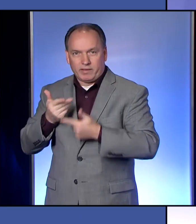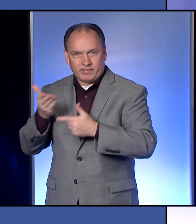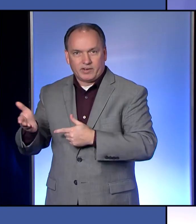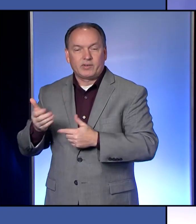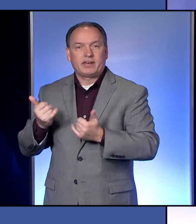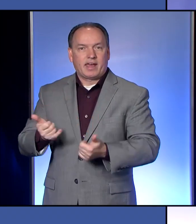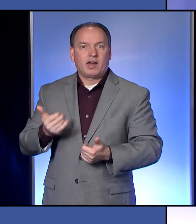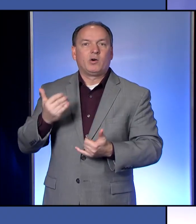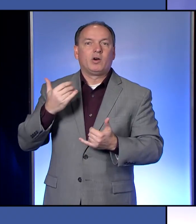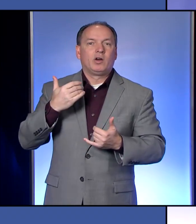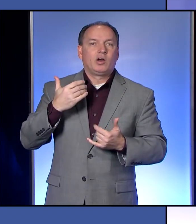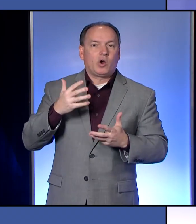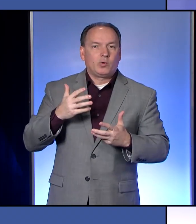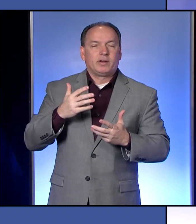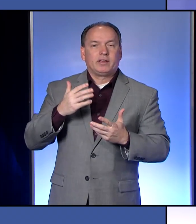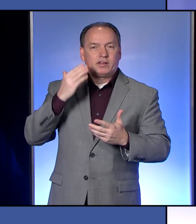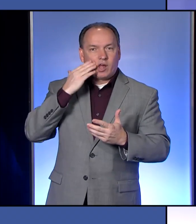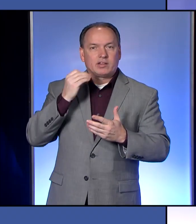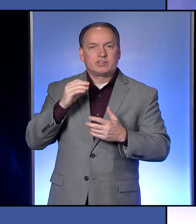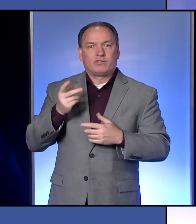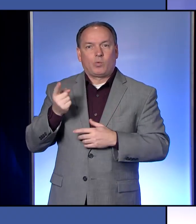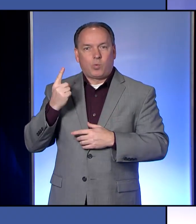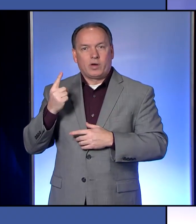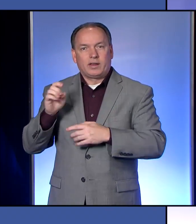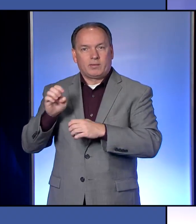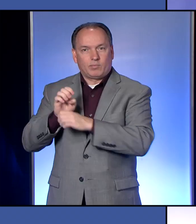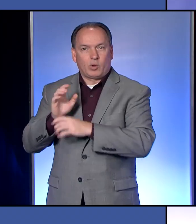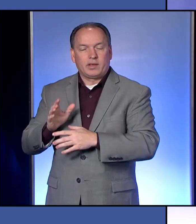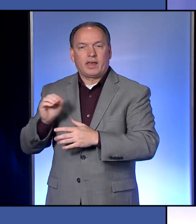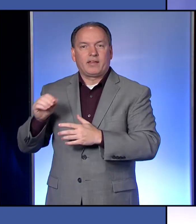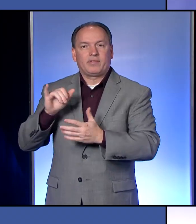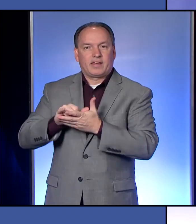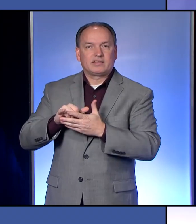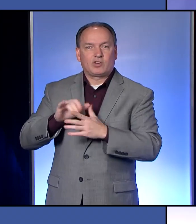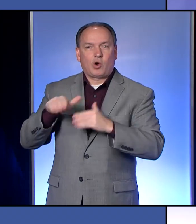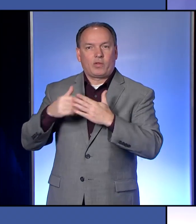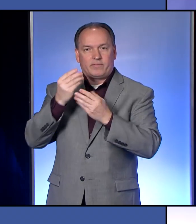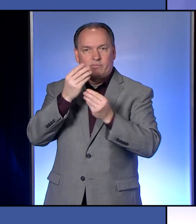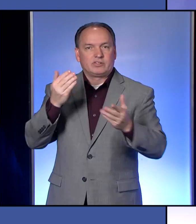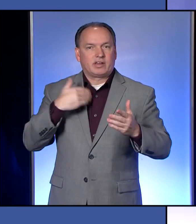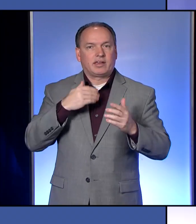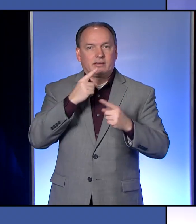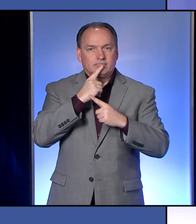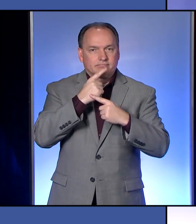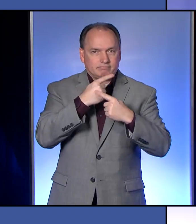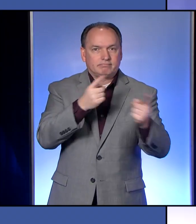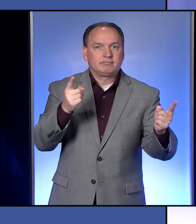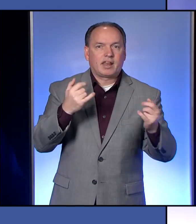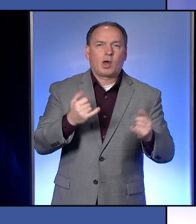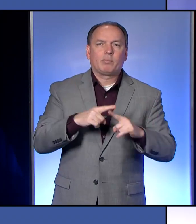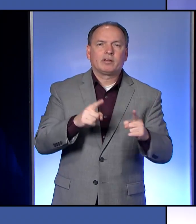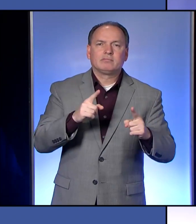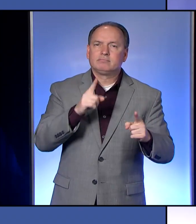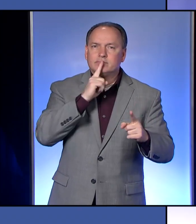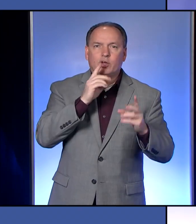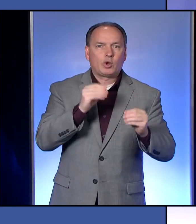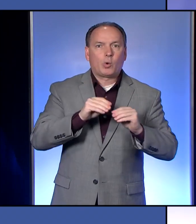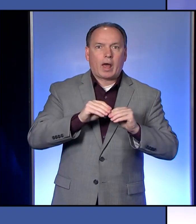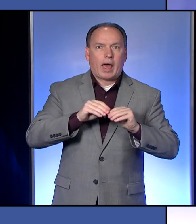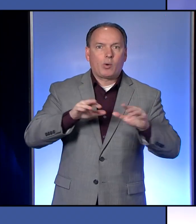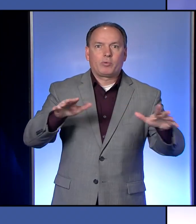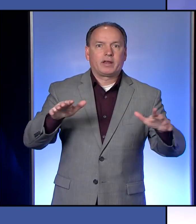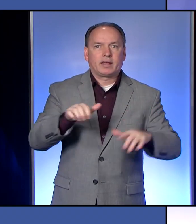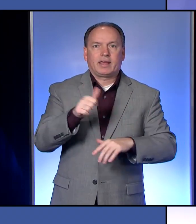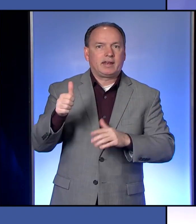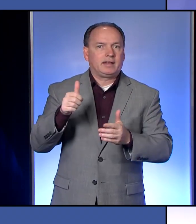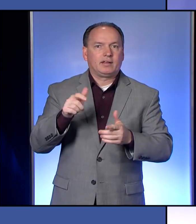So we had already knowledge of one employee and that's all the information I can give you. But there is no outbreak at